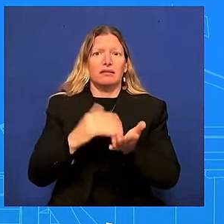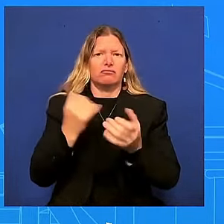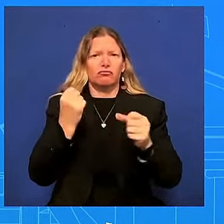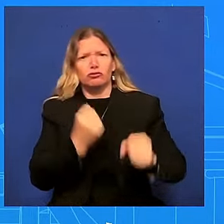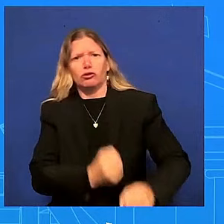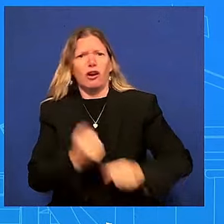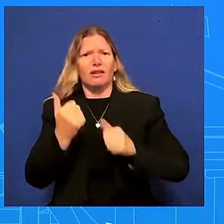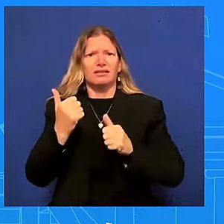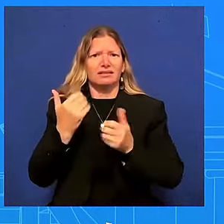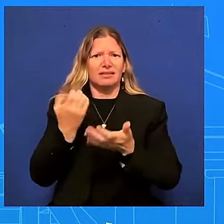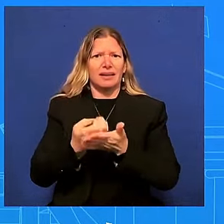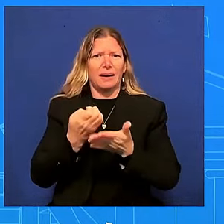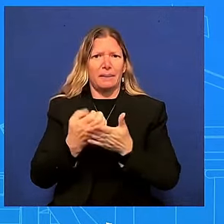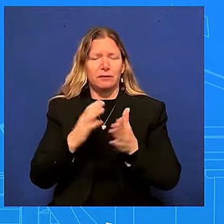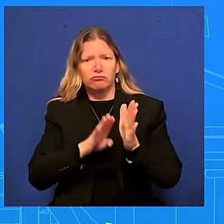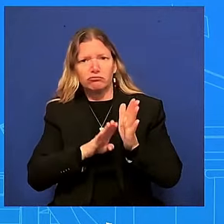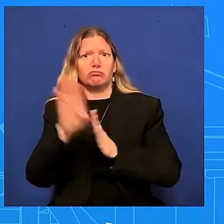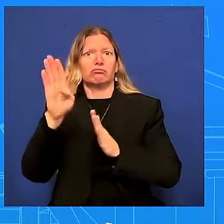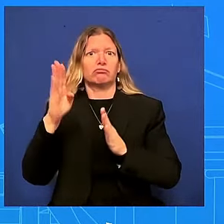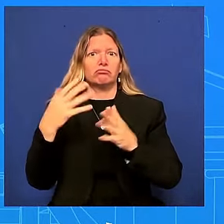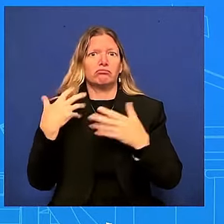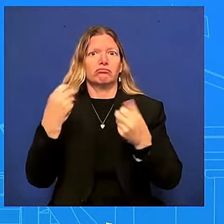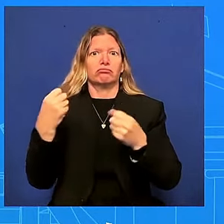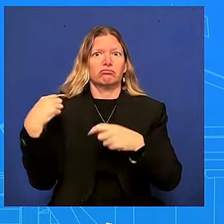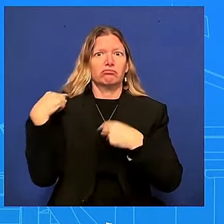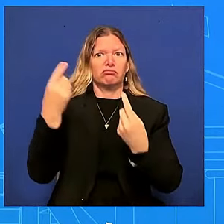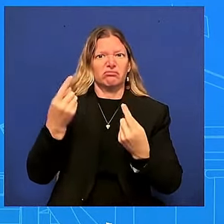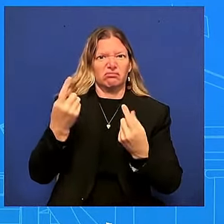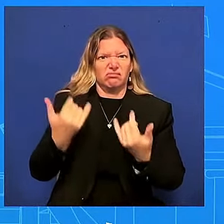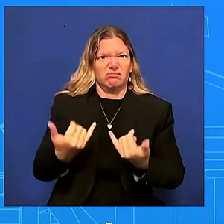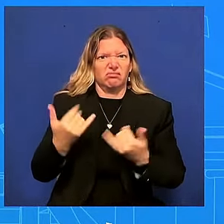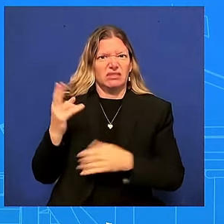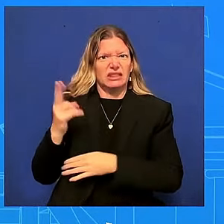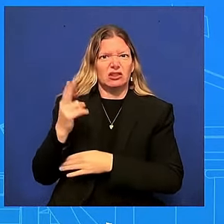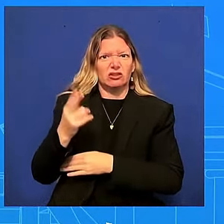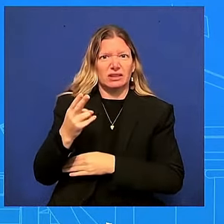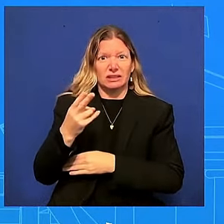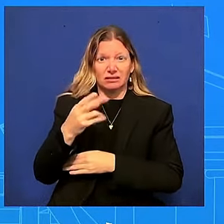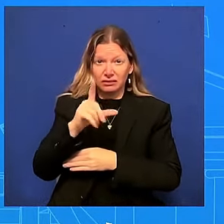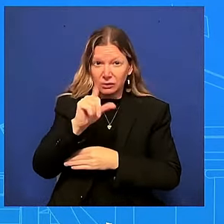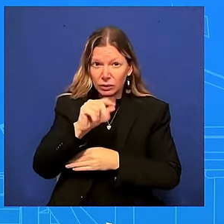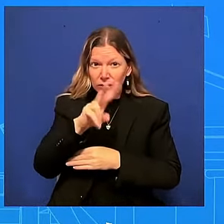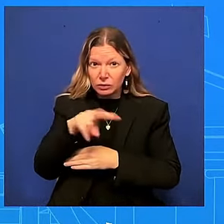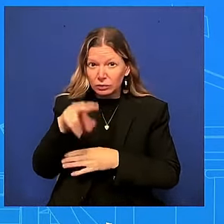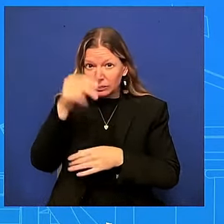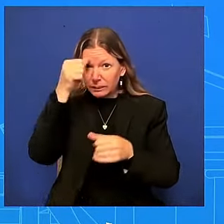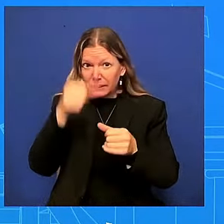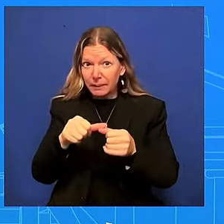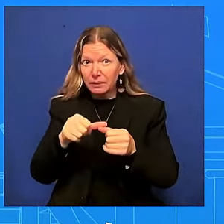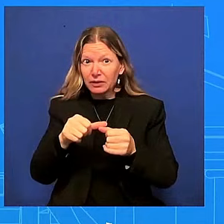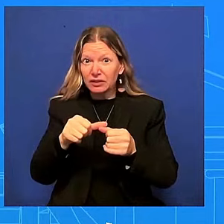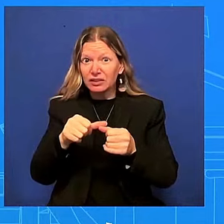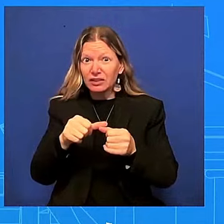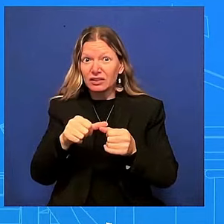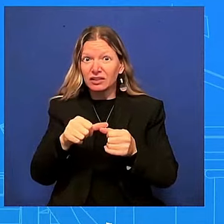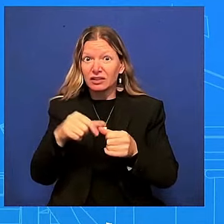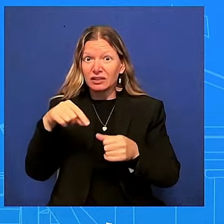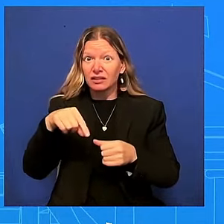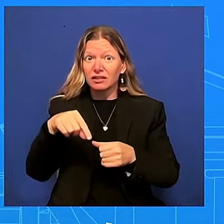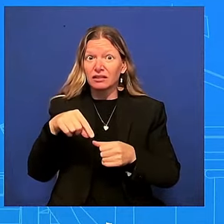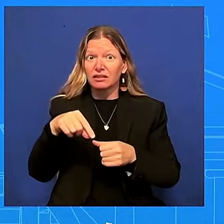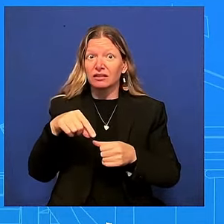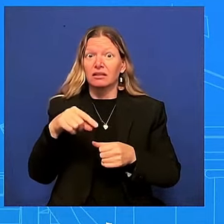many people many of you all some of you in this room said that it was going to be a red wave and that didn't happen he defeated big pharma